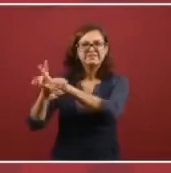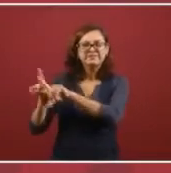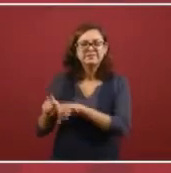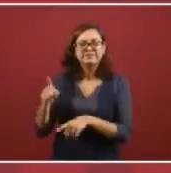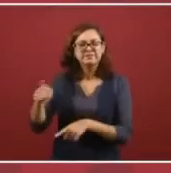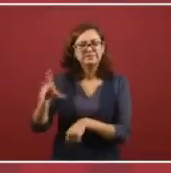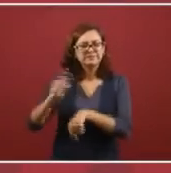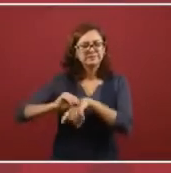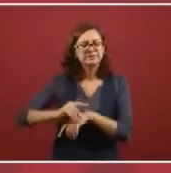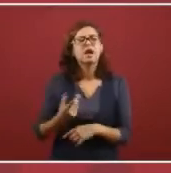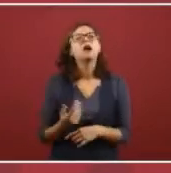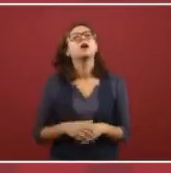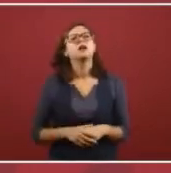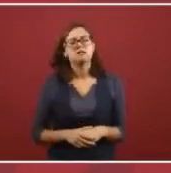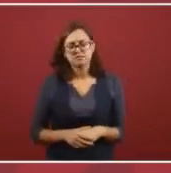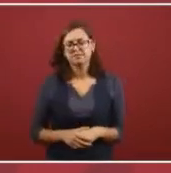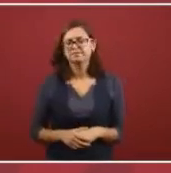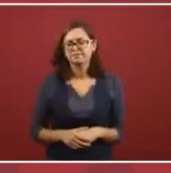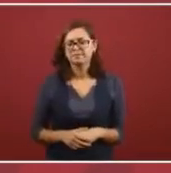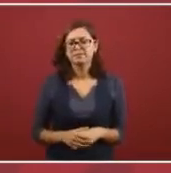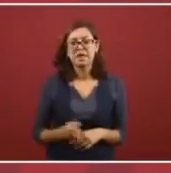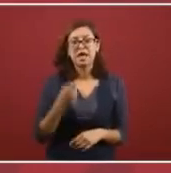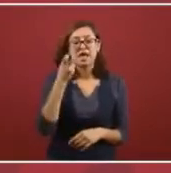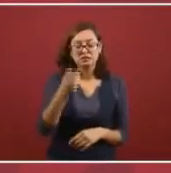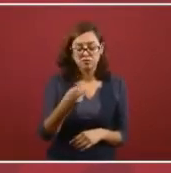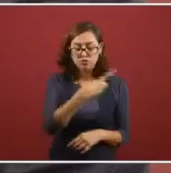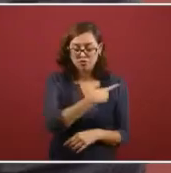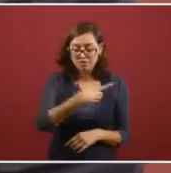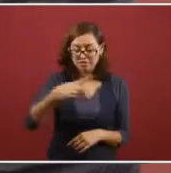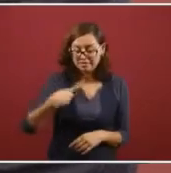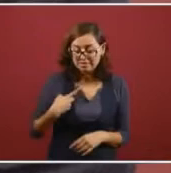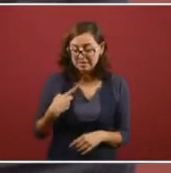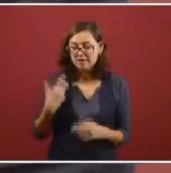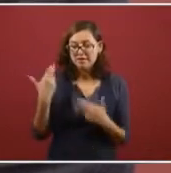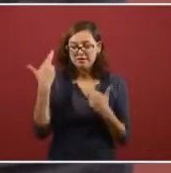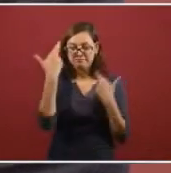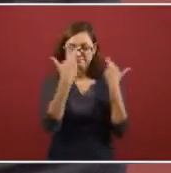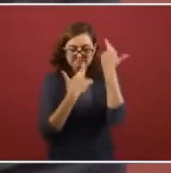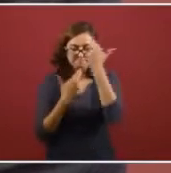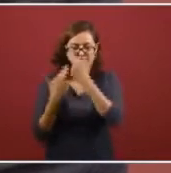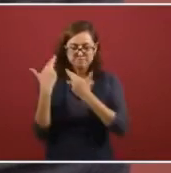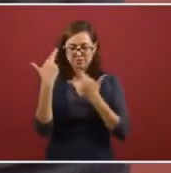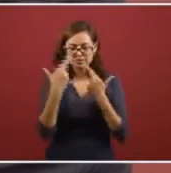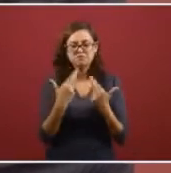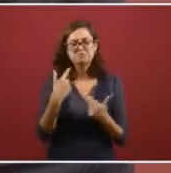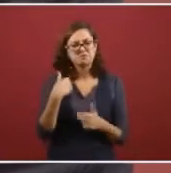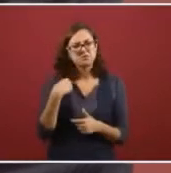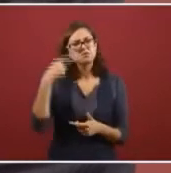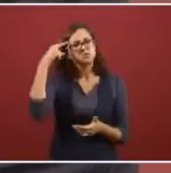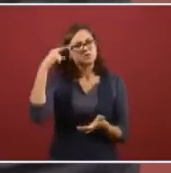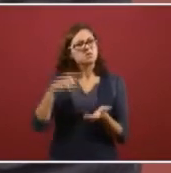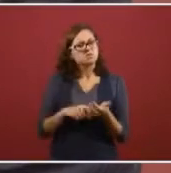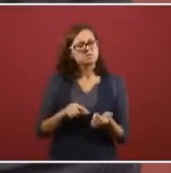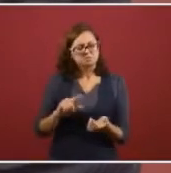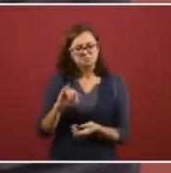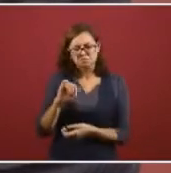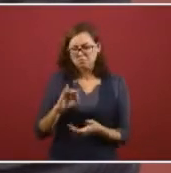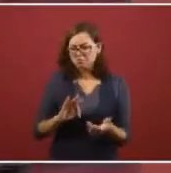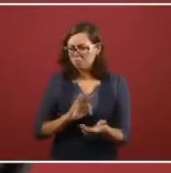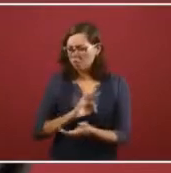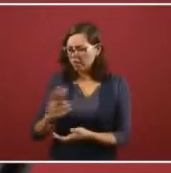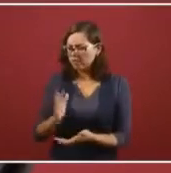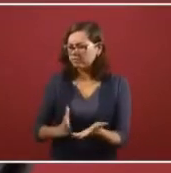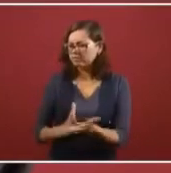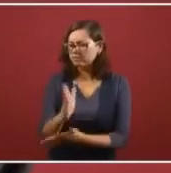I believe that it has a possibility of participating with